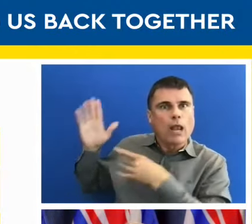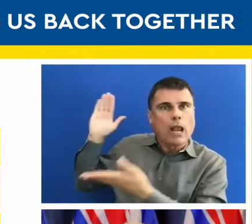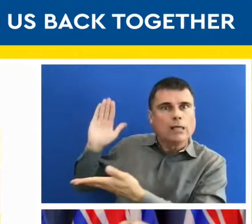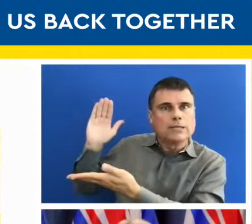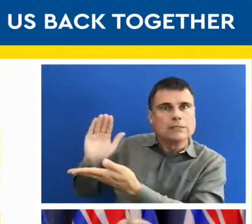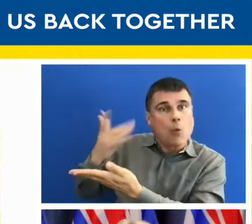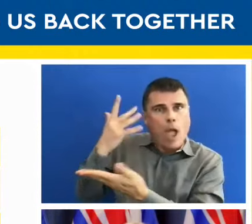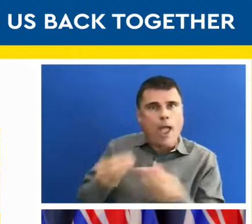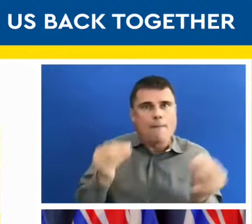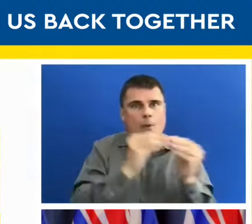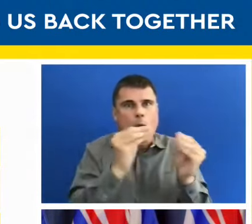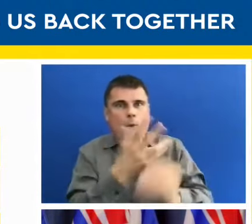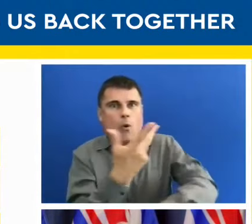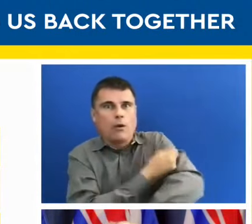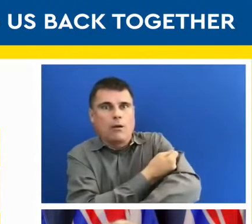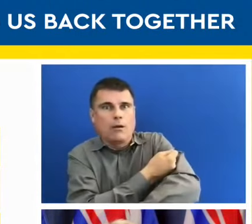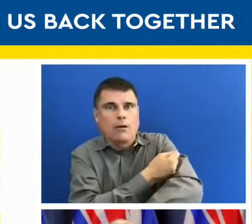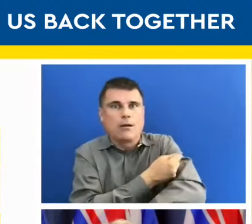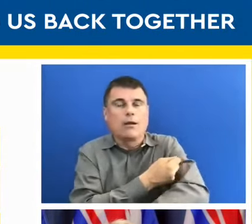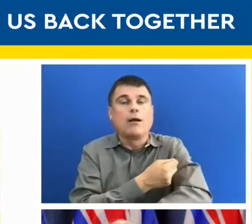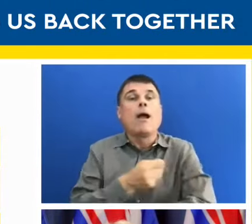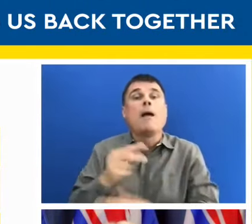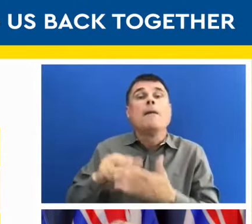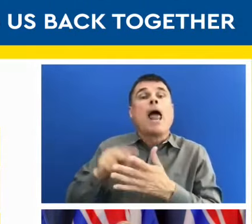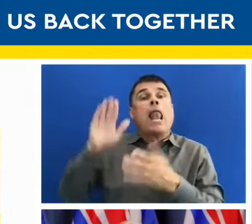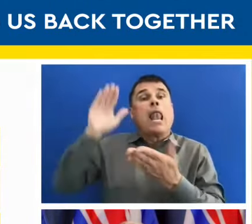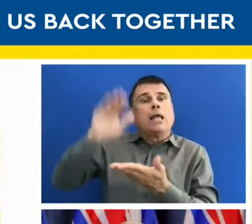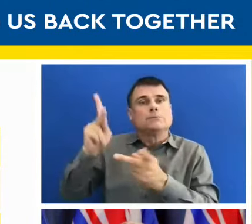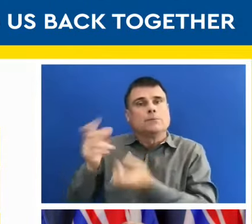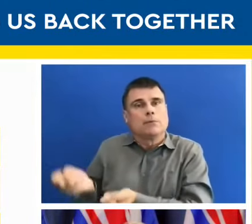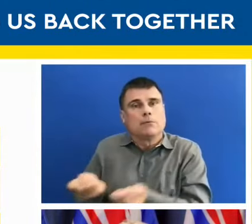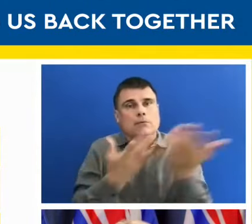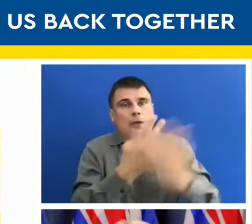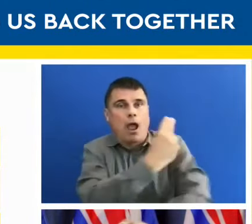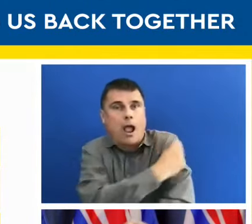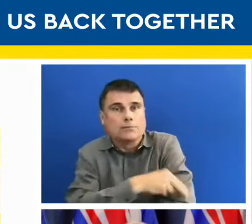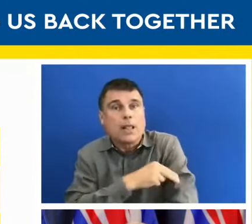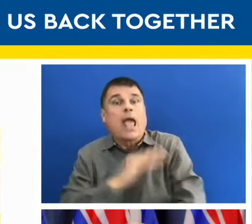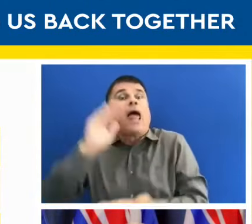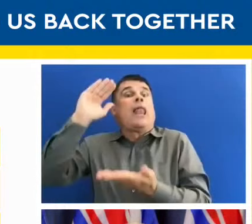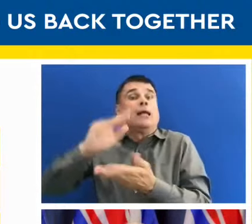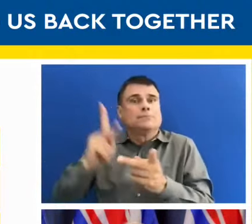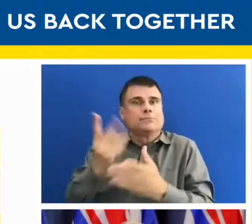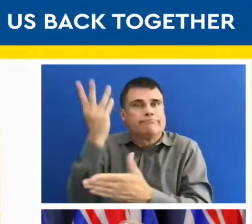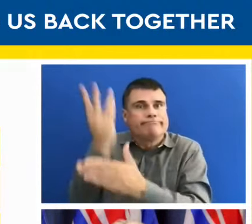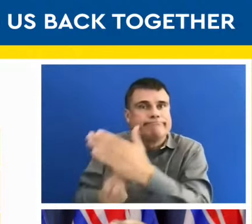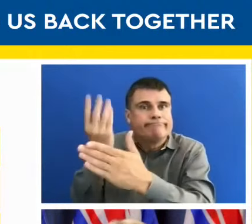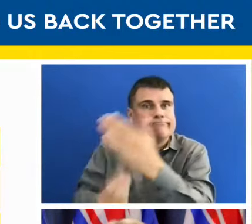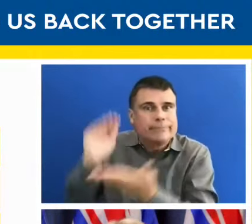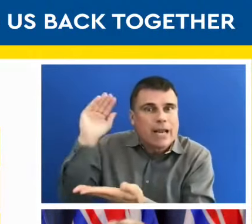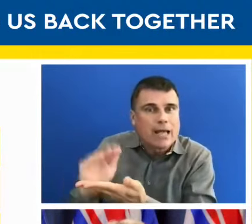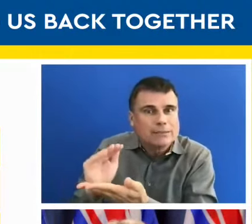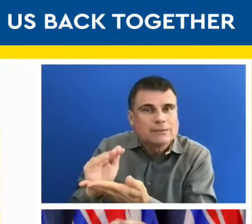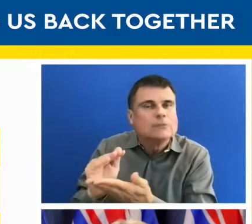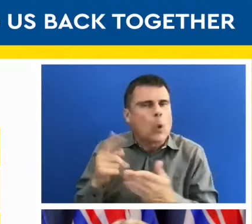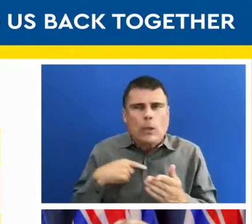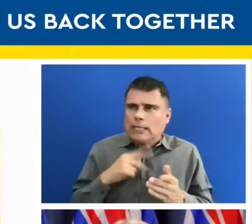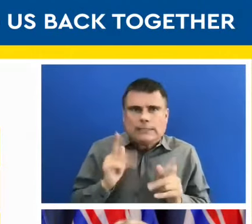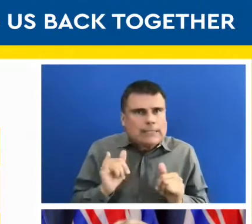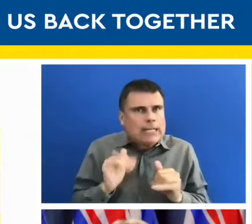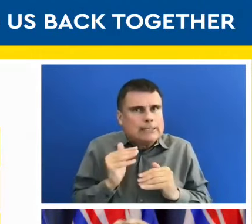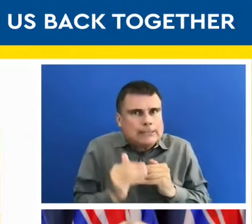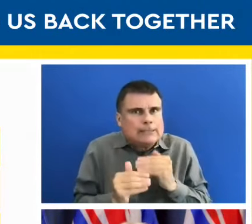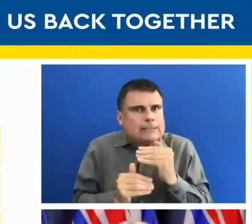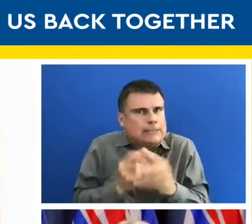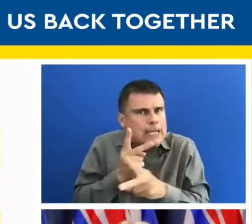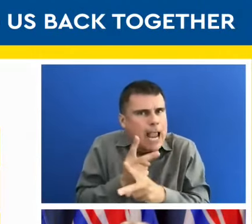deaths. We are continuing our careful and gradual approach to bringing us back together. during step one and